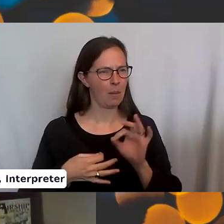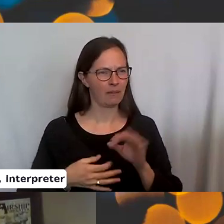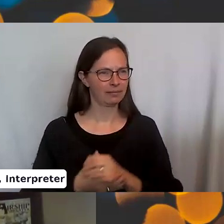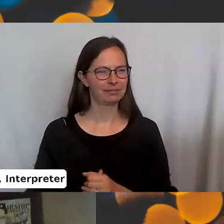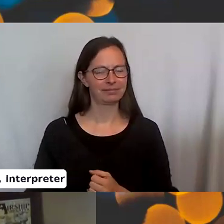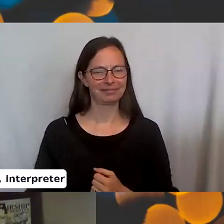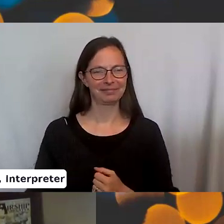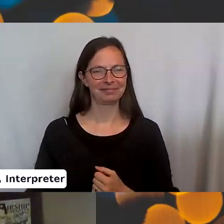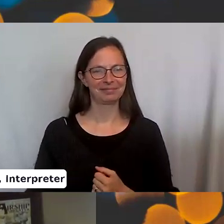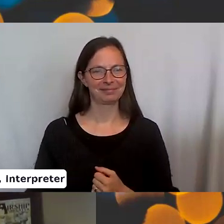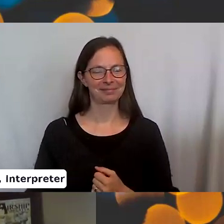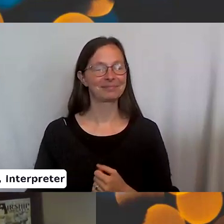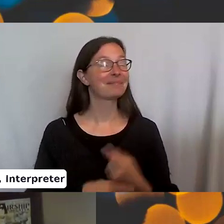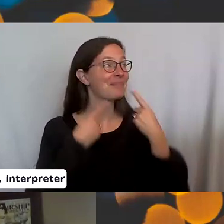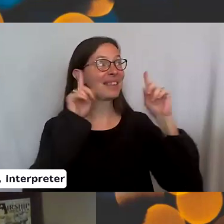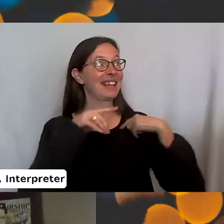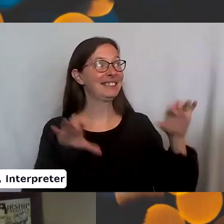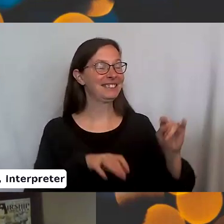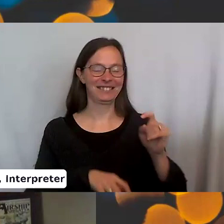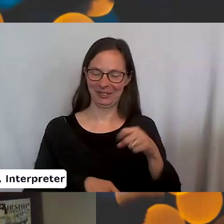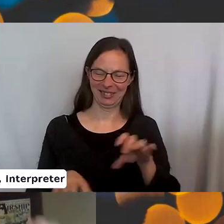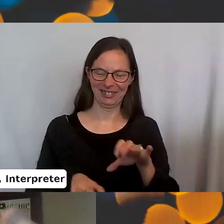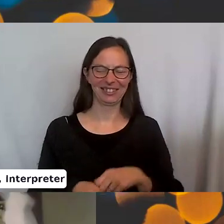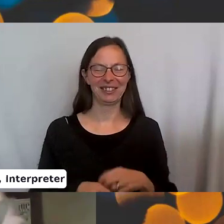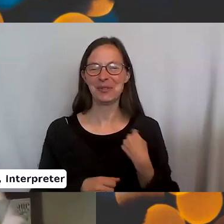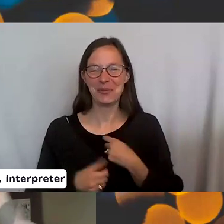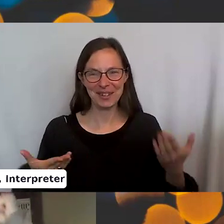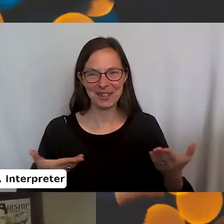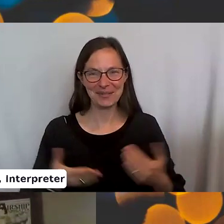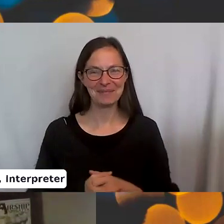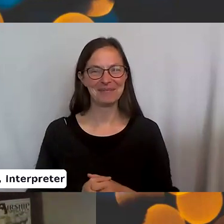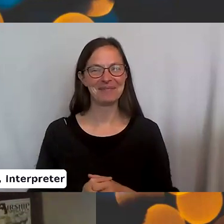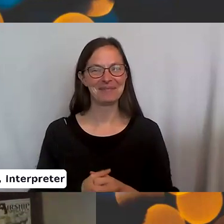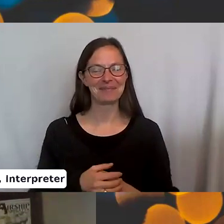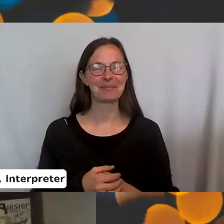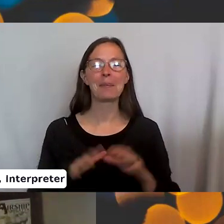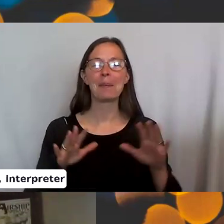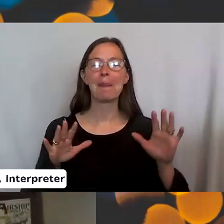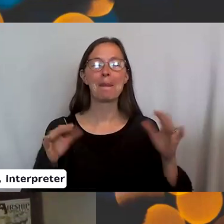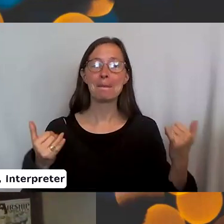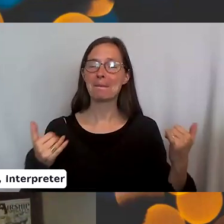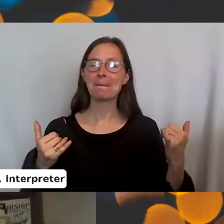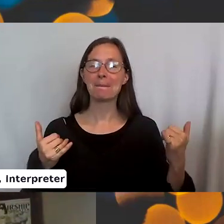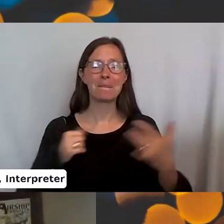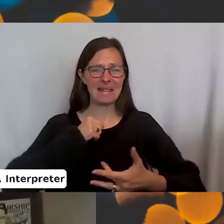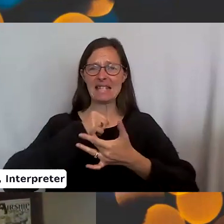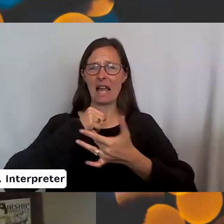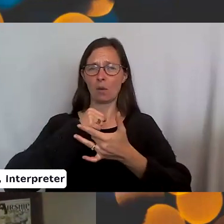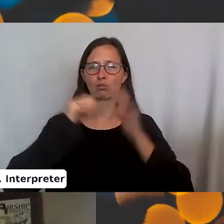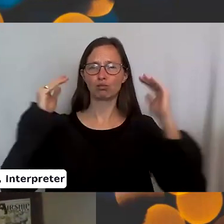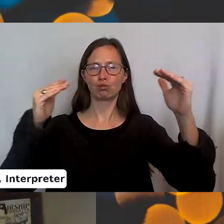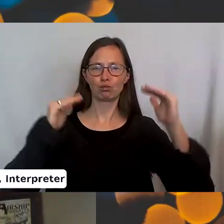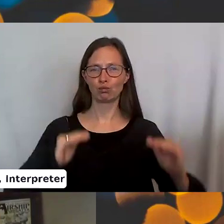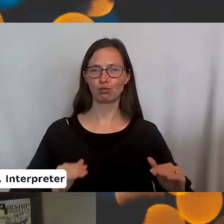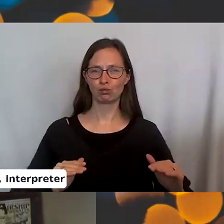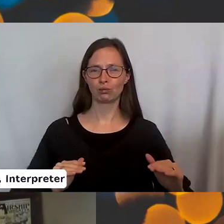Oh, I did it. You did it. We're here. So let's get decidedly less techie, even